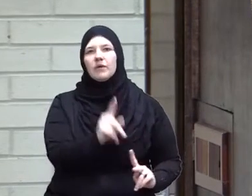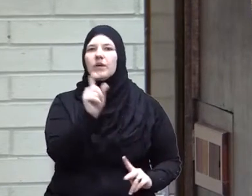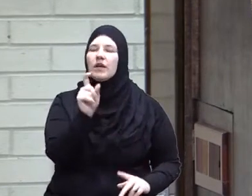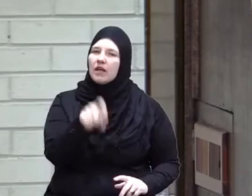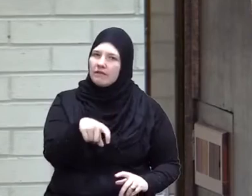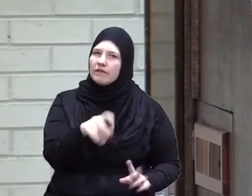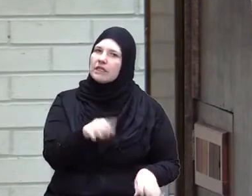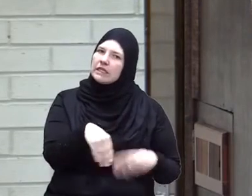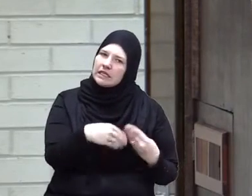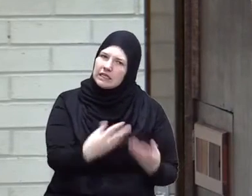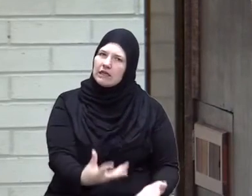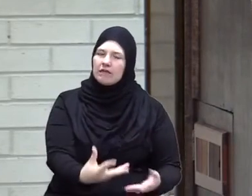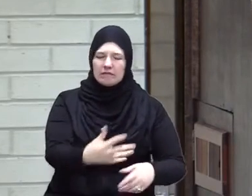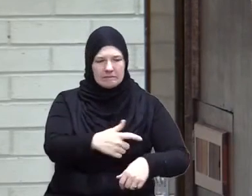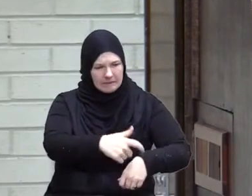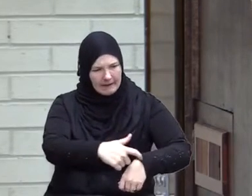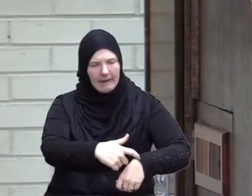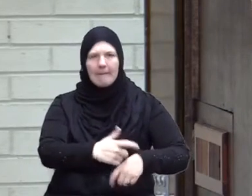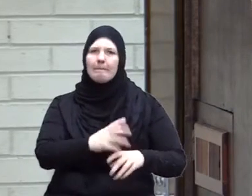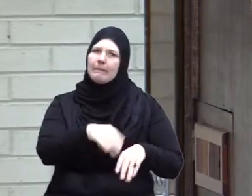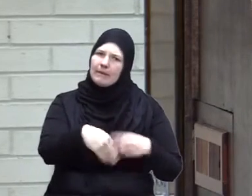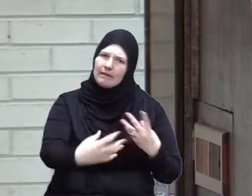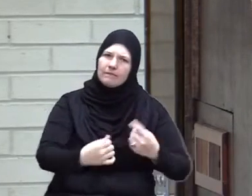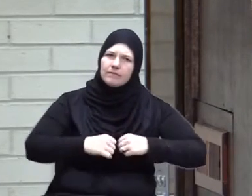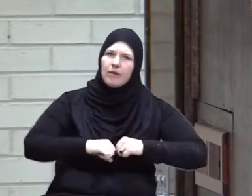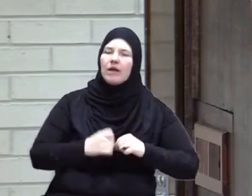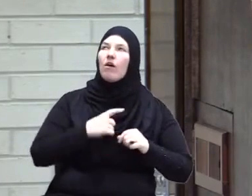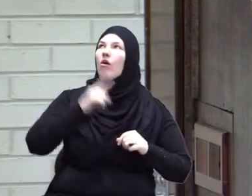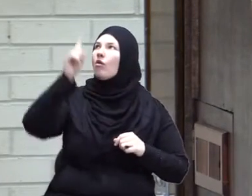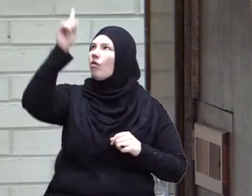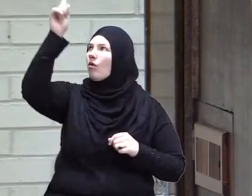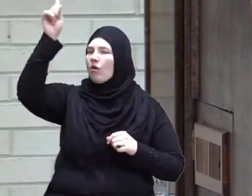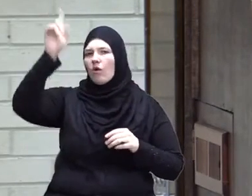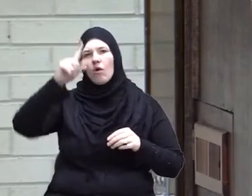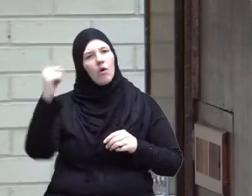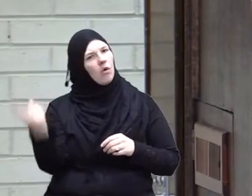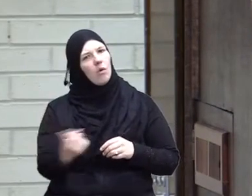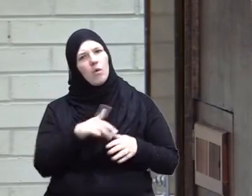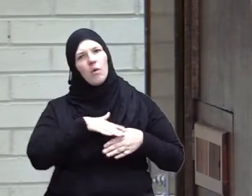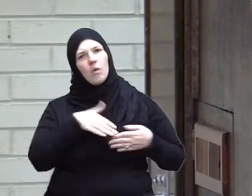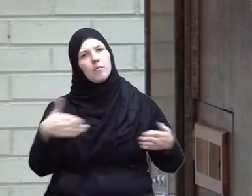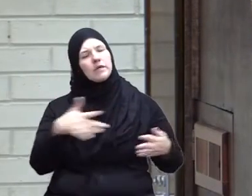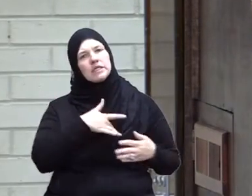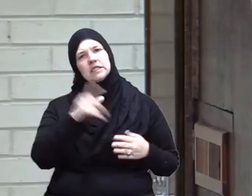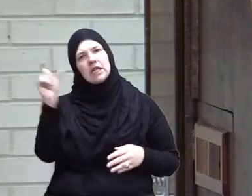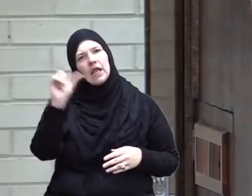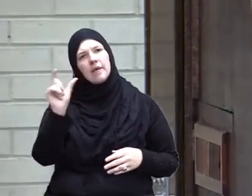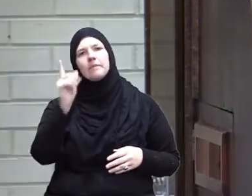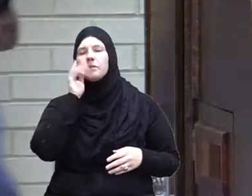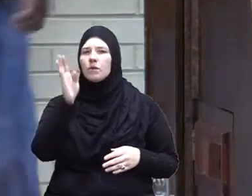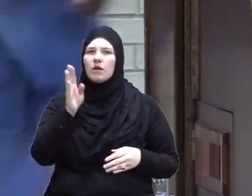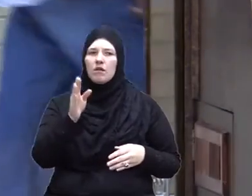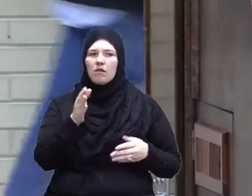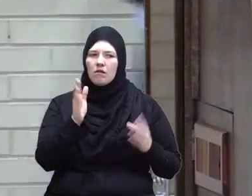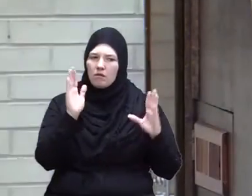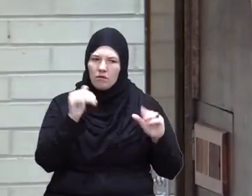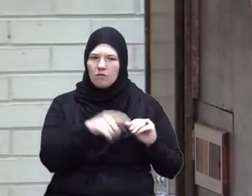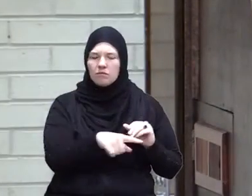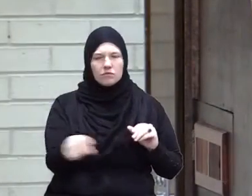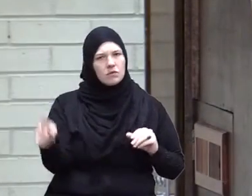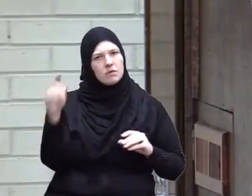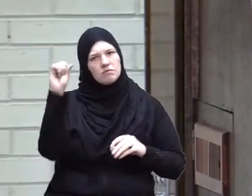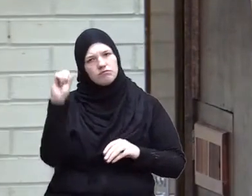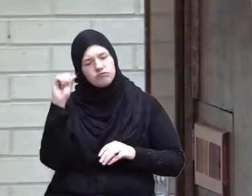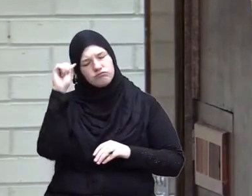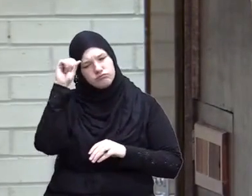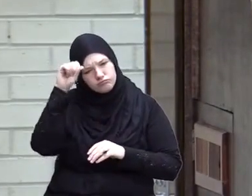give them room Allah who open his heart for Islam will open his heart to bow down and to prostrate